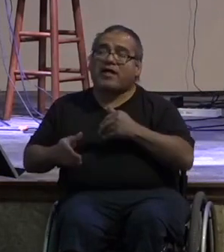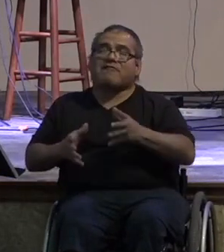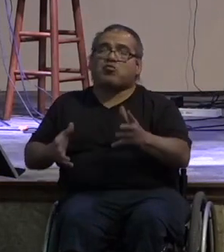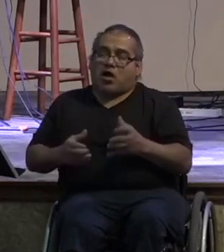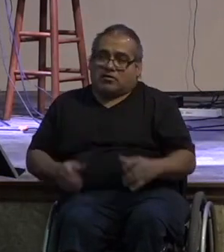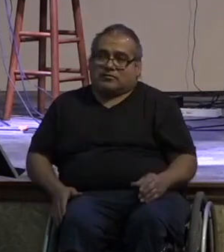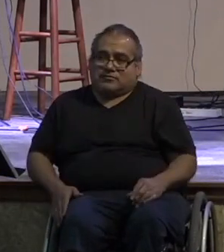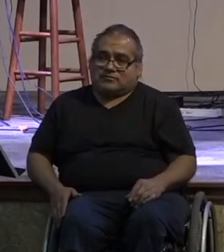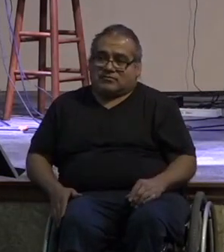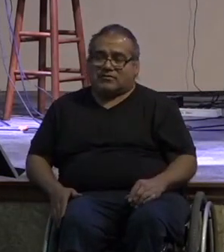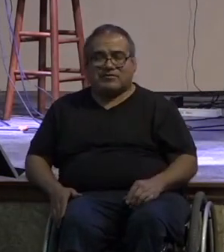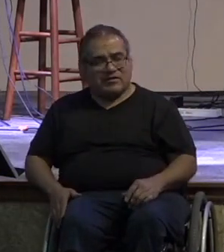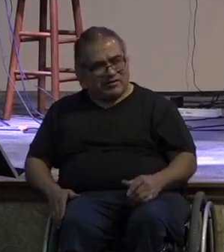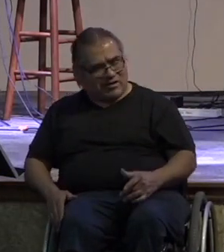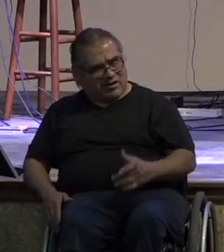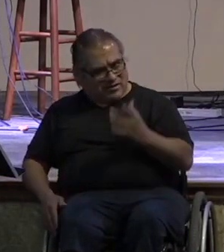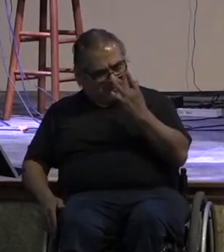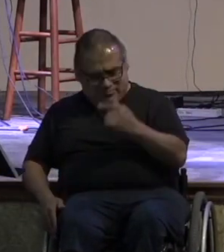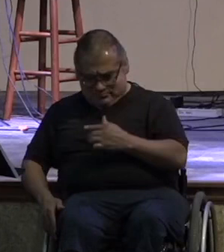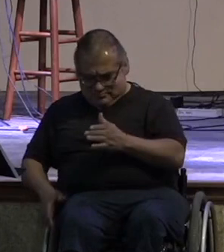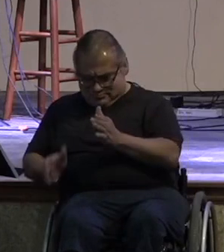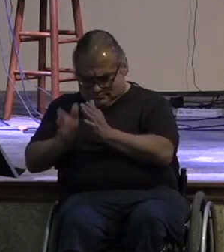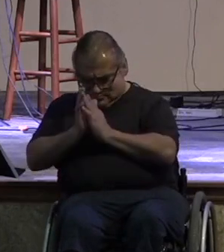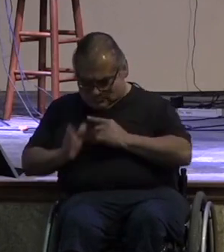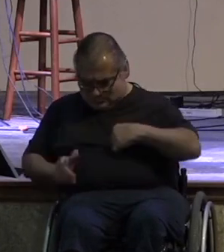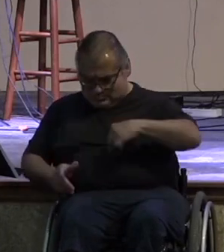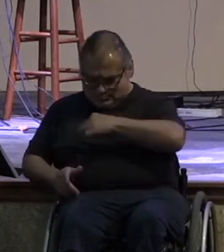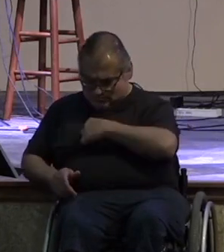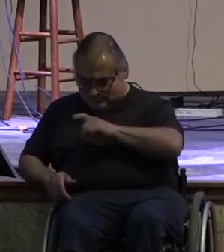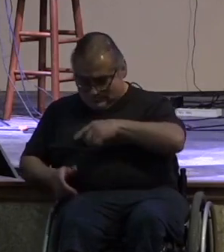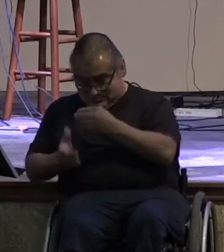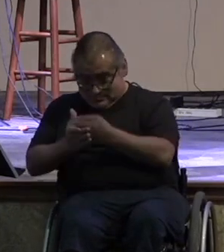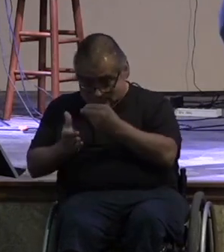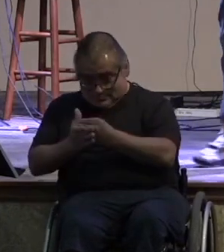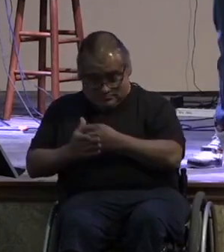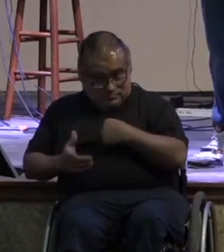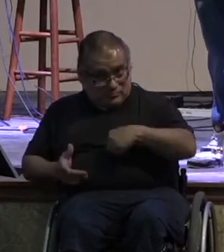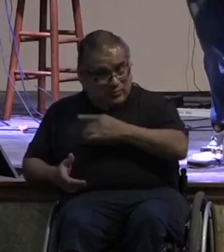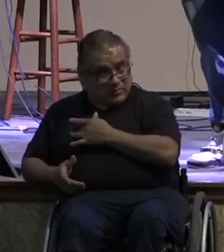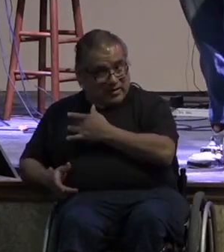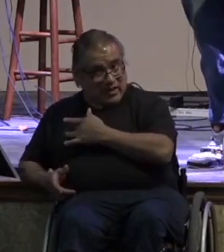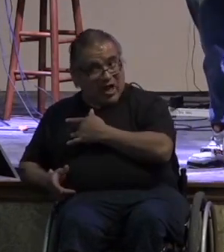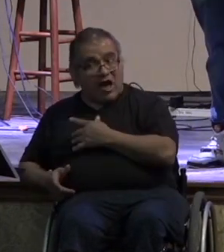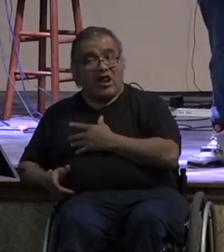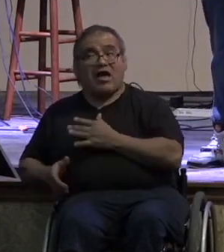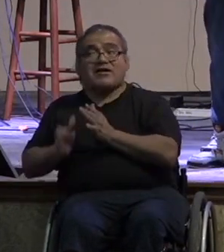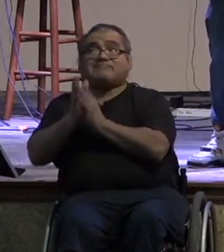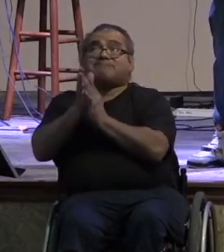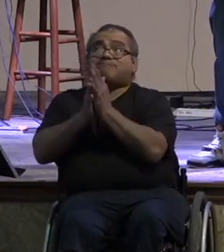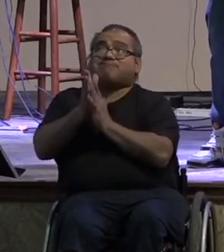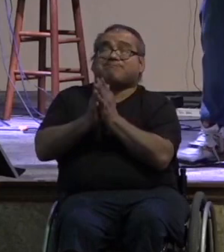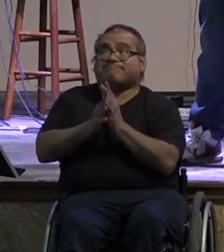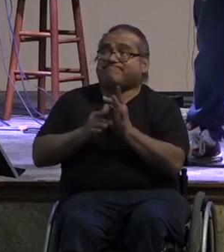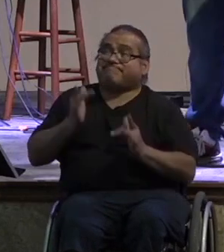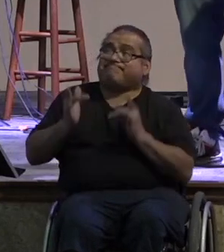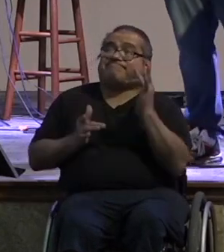so when we think about why he asks us to give money it's not because he needs it it's because we get to it's just like everything else does he need us to